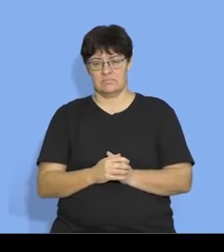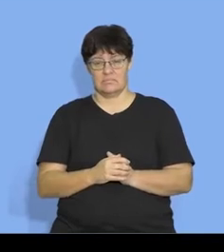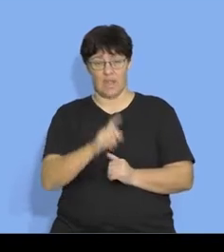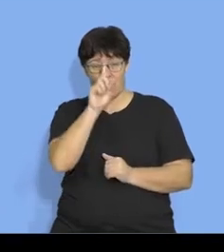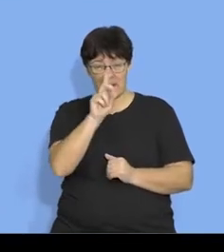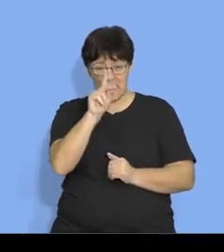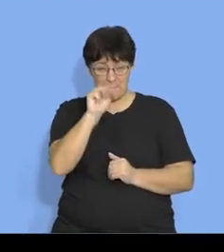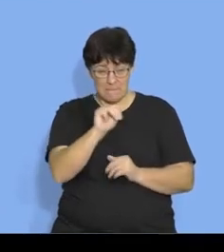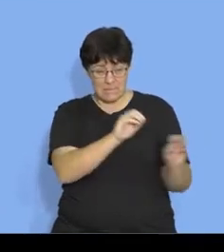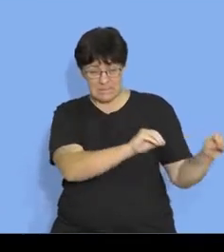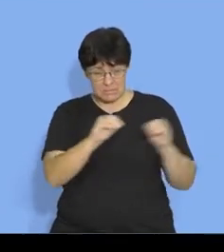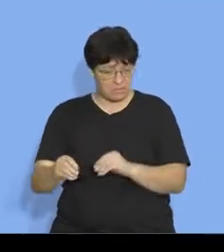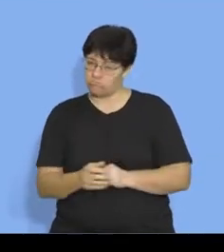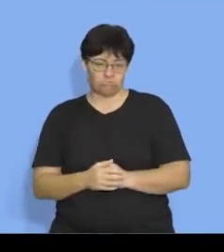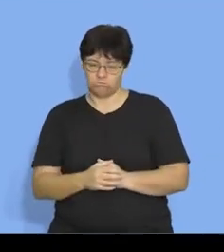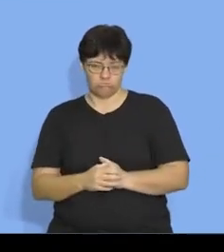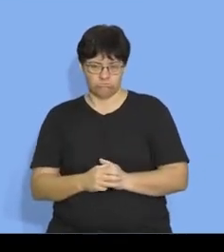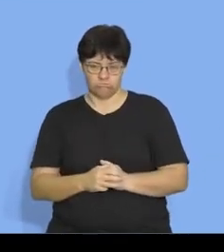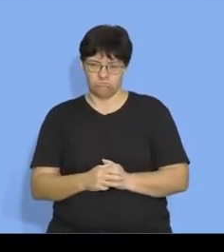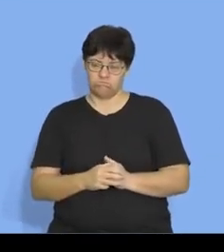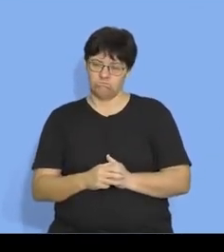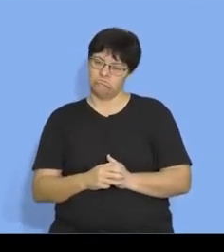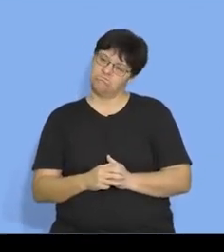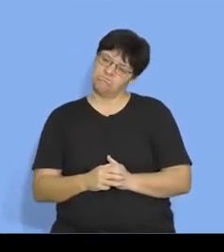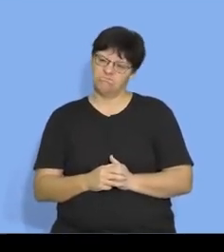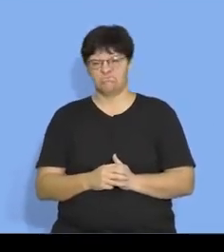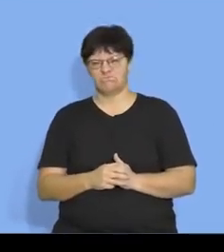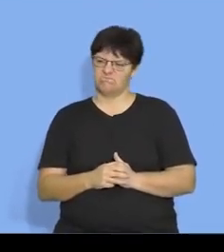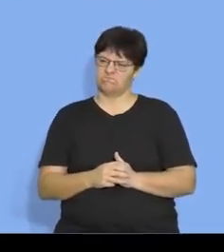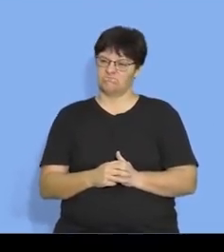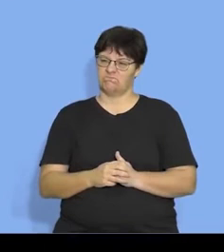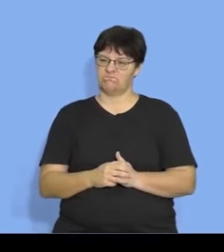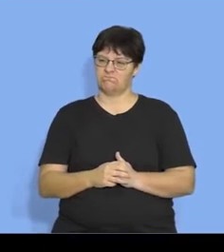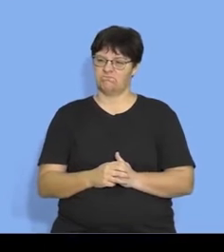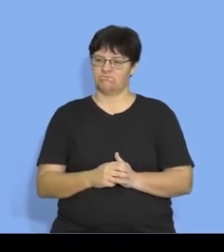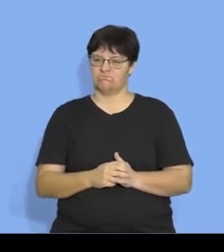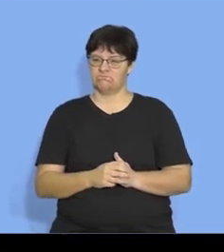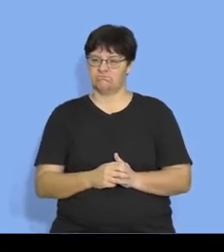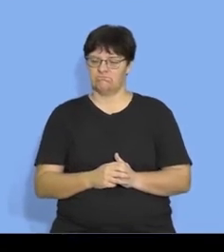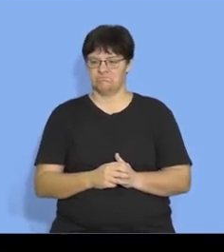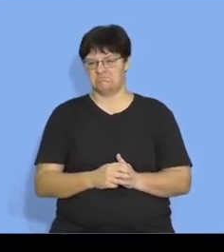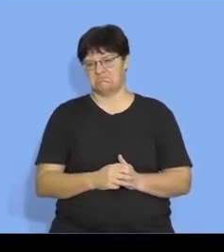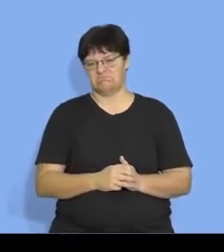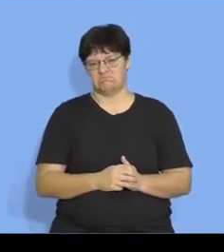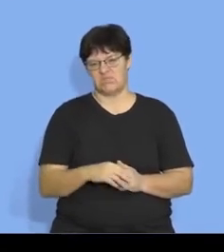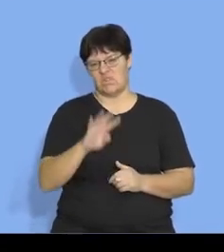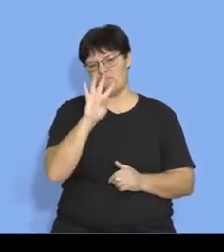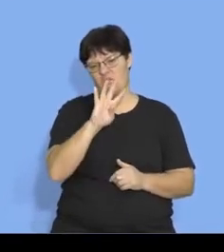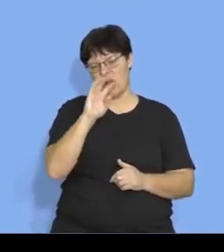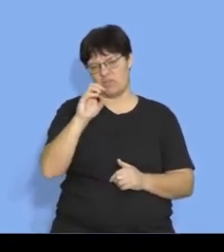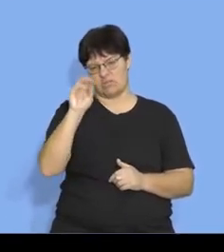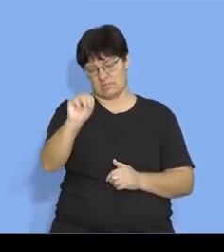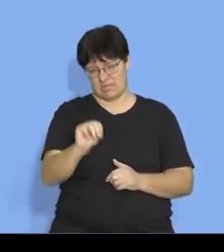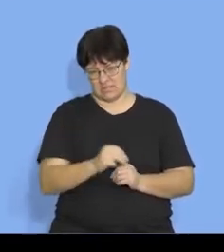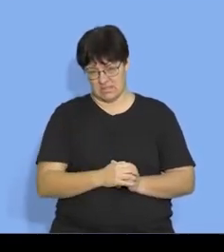not one kilometer okay looking at this her displacement probably about 400